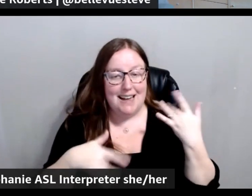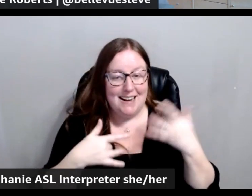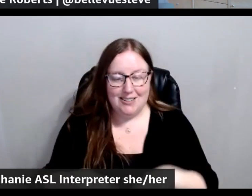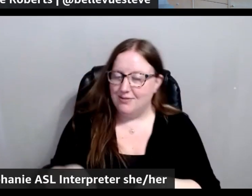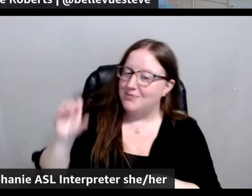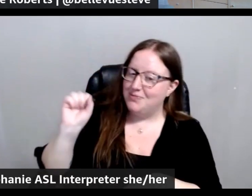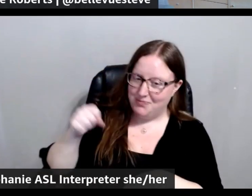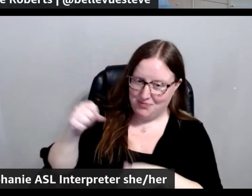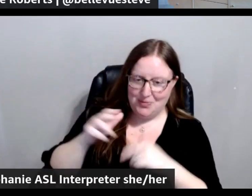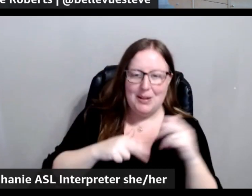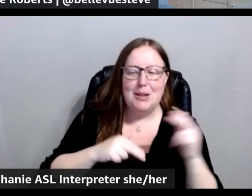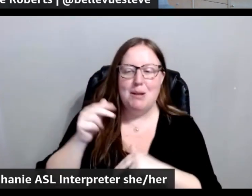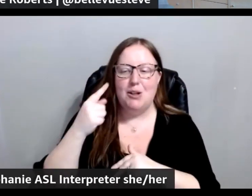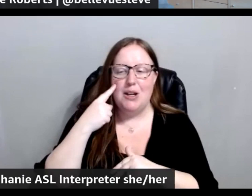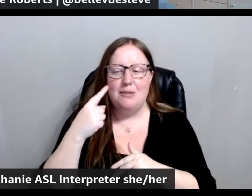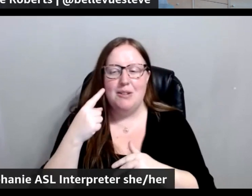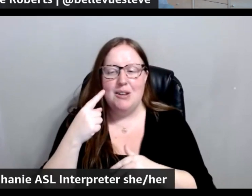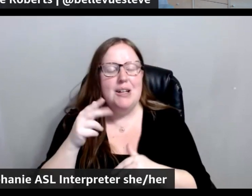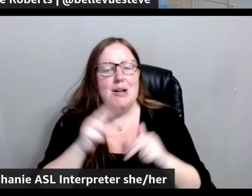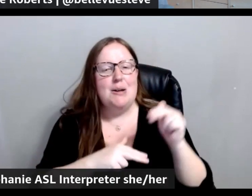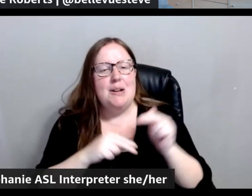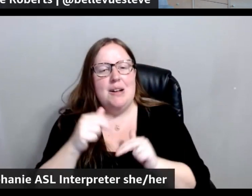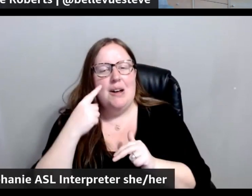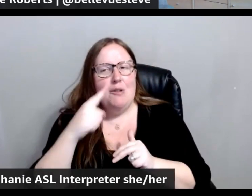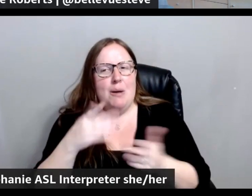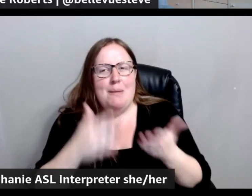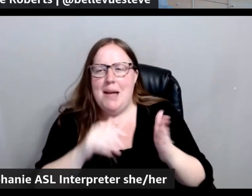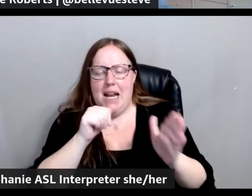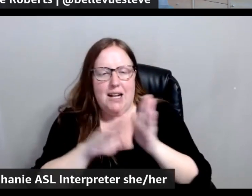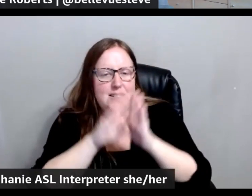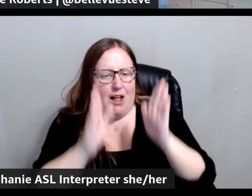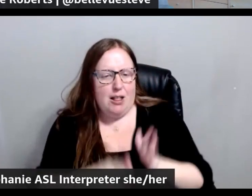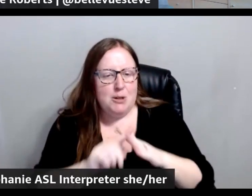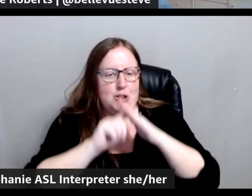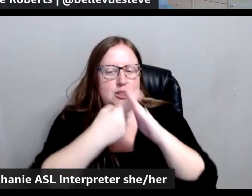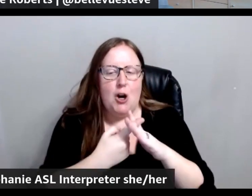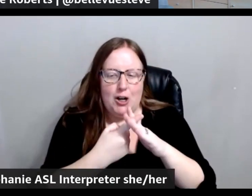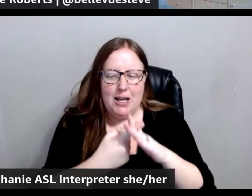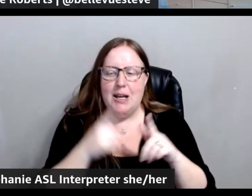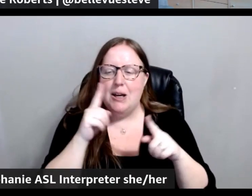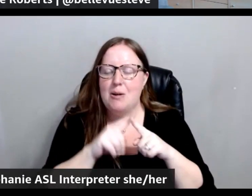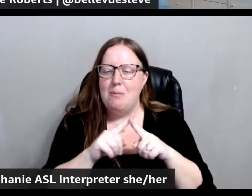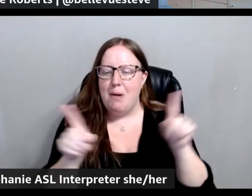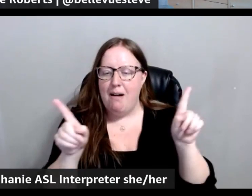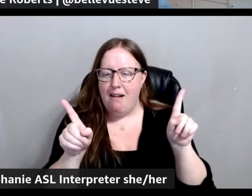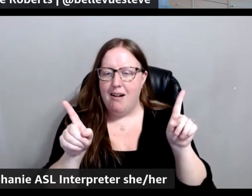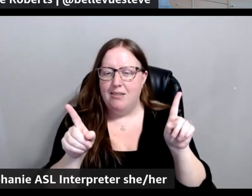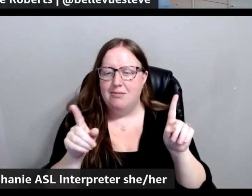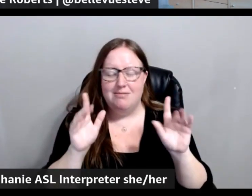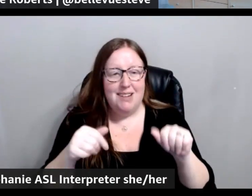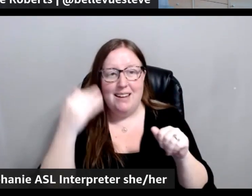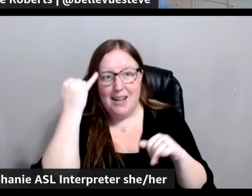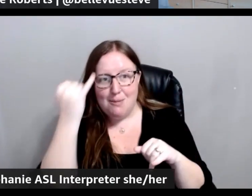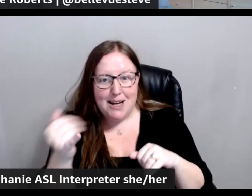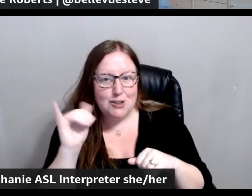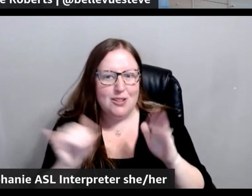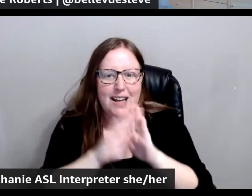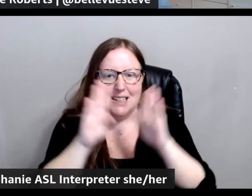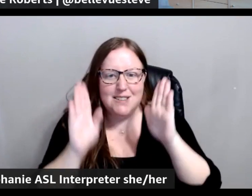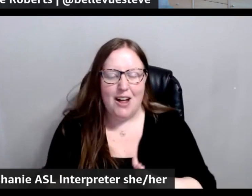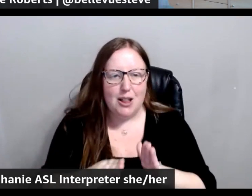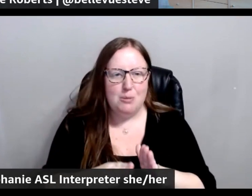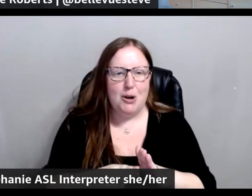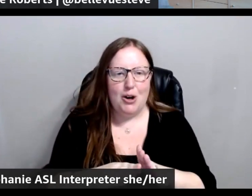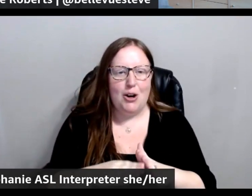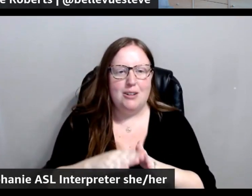The ability for maybe non-developers just getting started or even developers kind of kick off. I can only imagine like a developer writer block